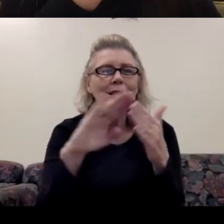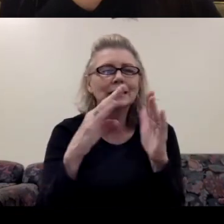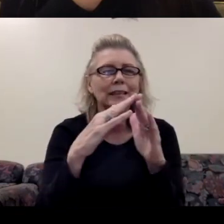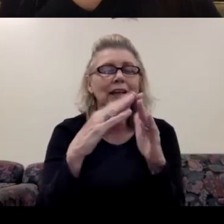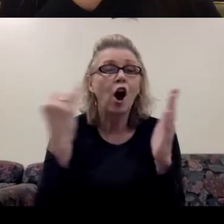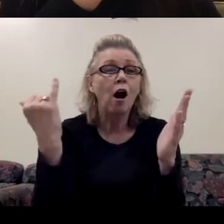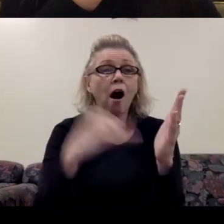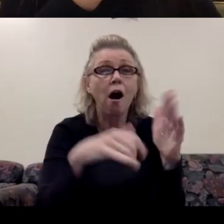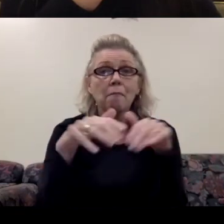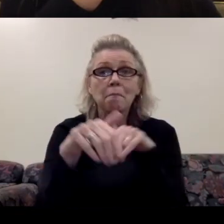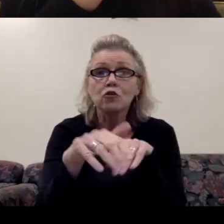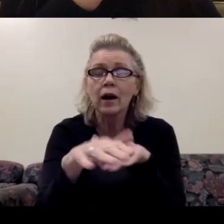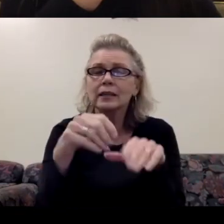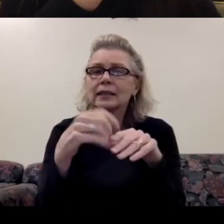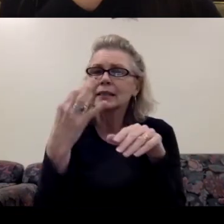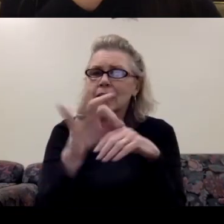1983.